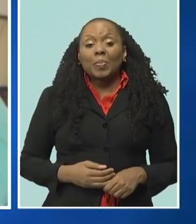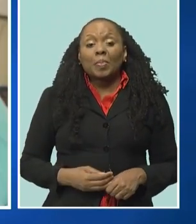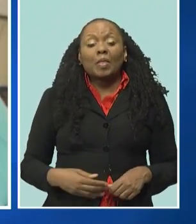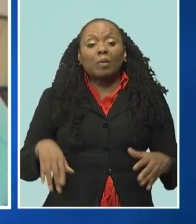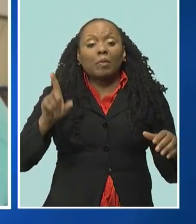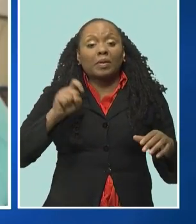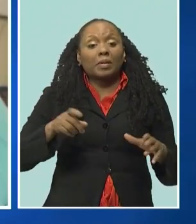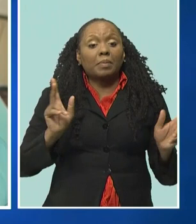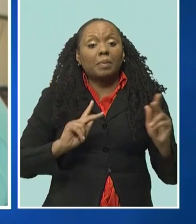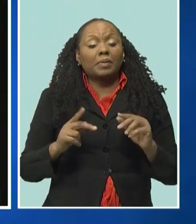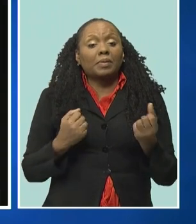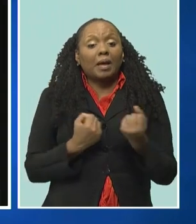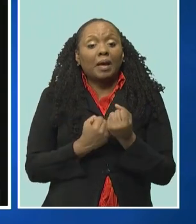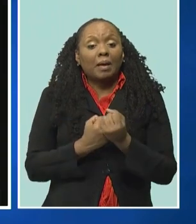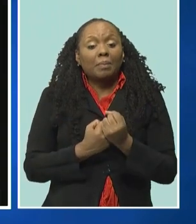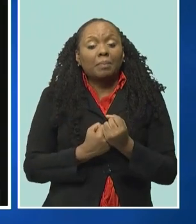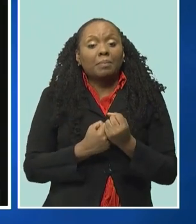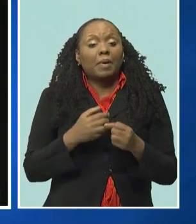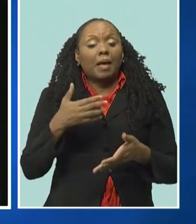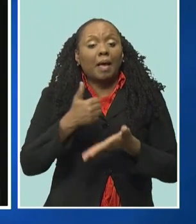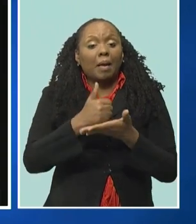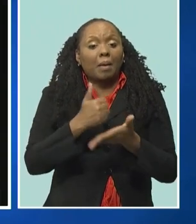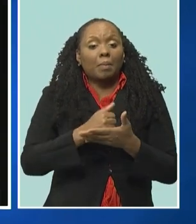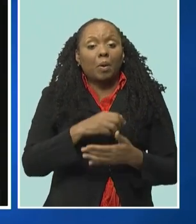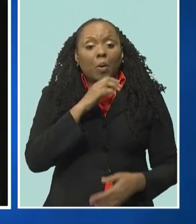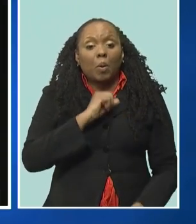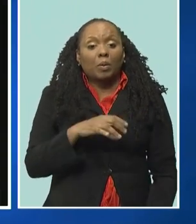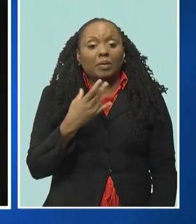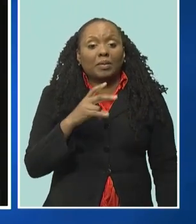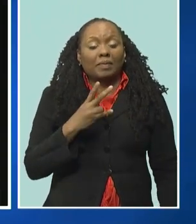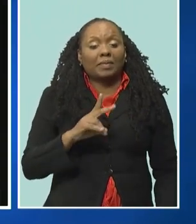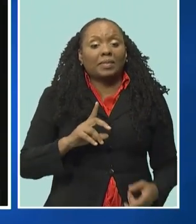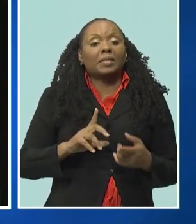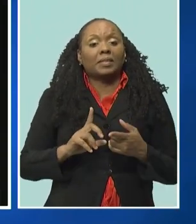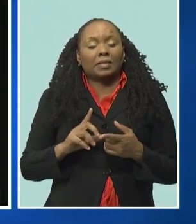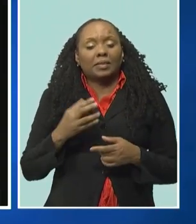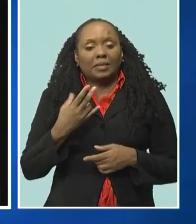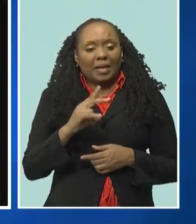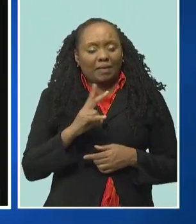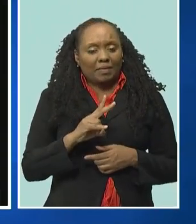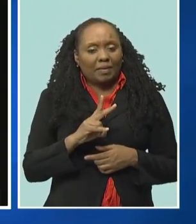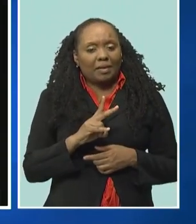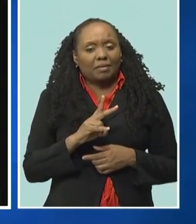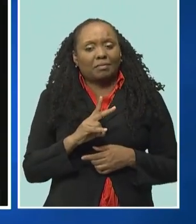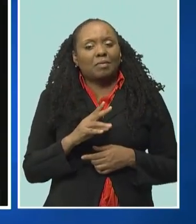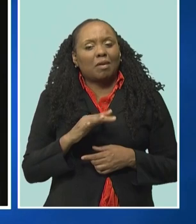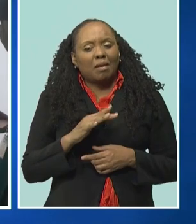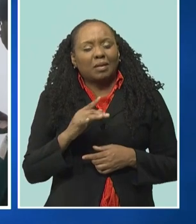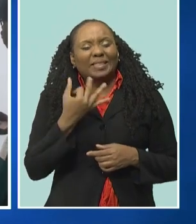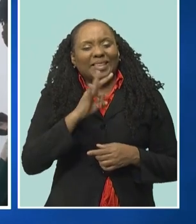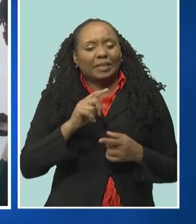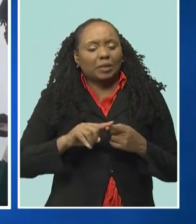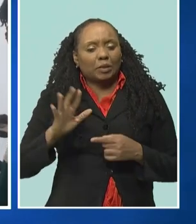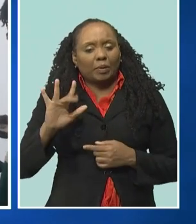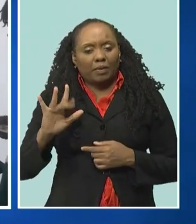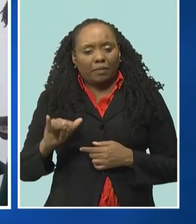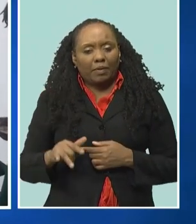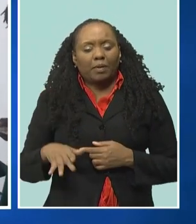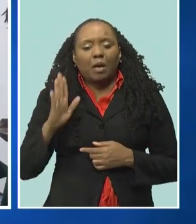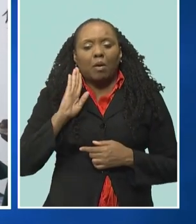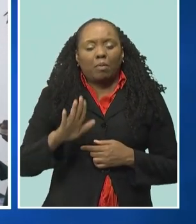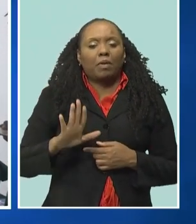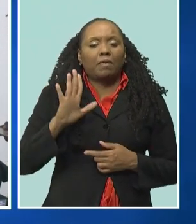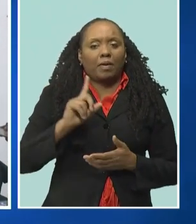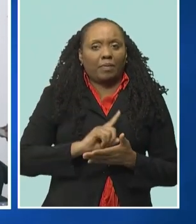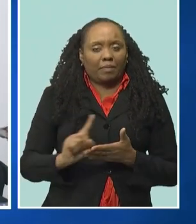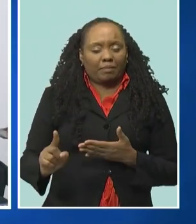between the ages of 19 and 25 to be a part of the summer enterprise program. It's intended to run for five weeks. University of the